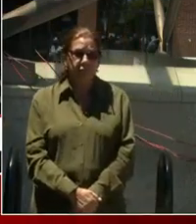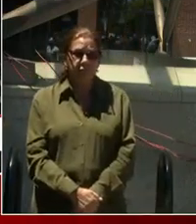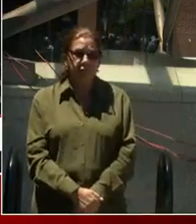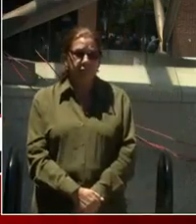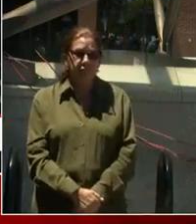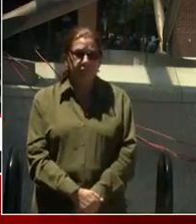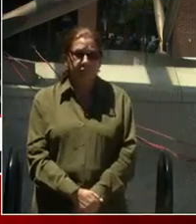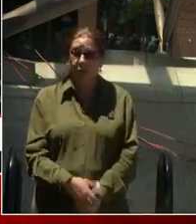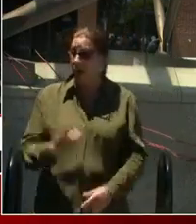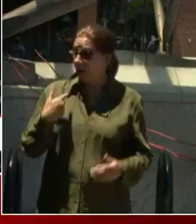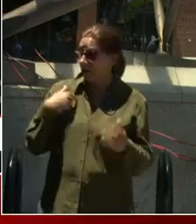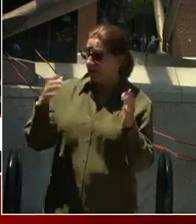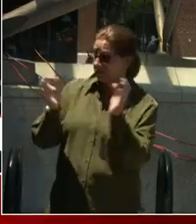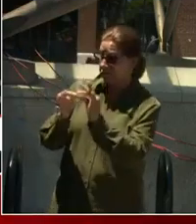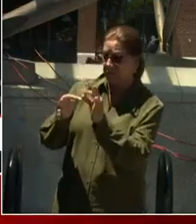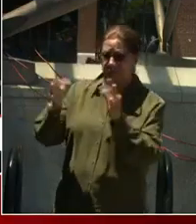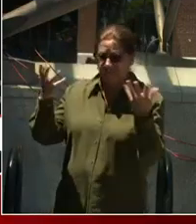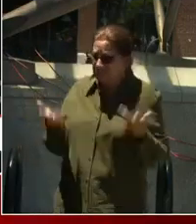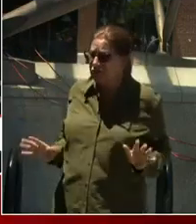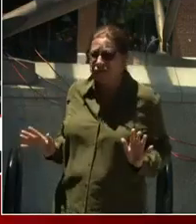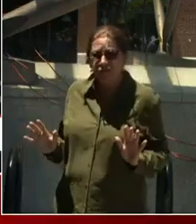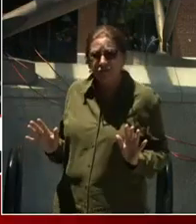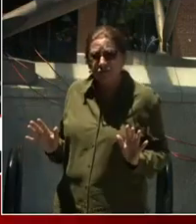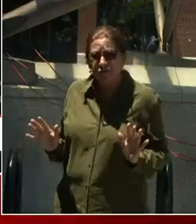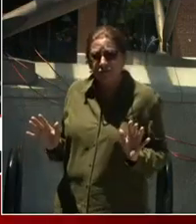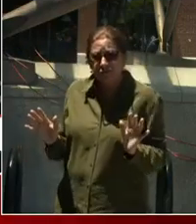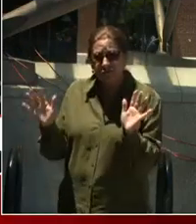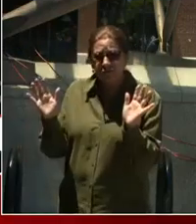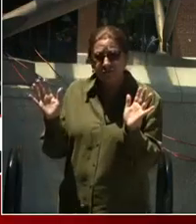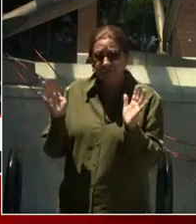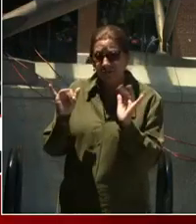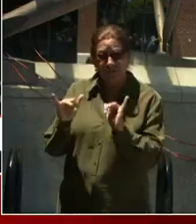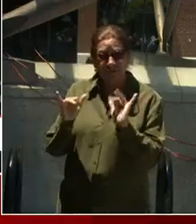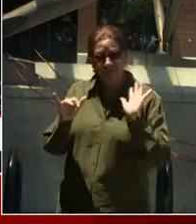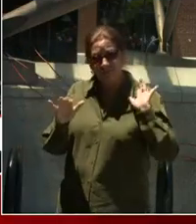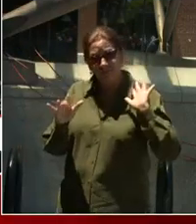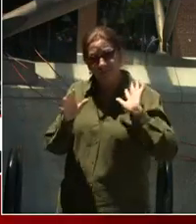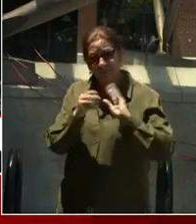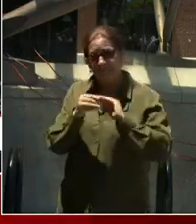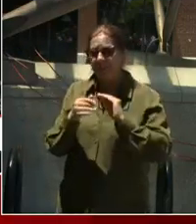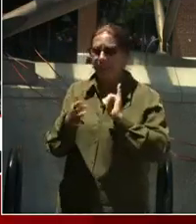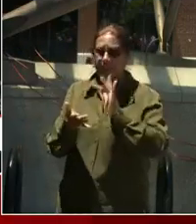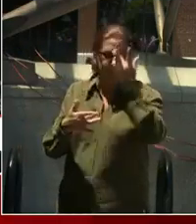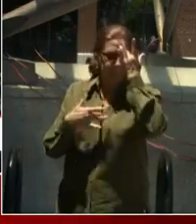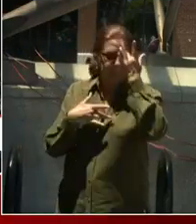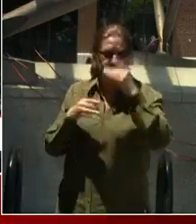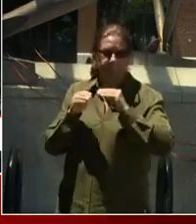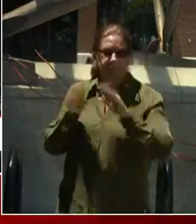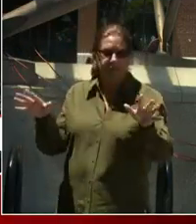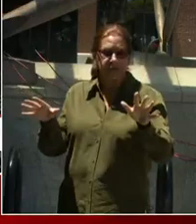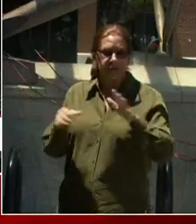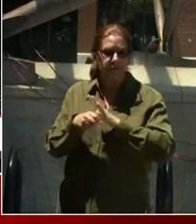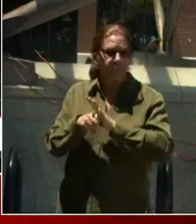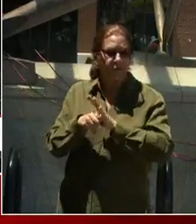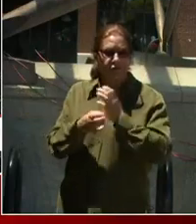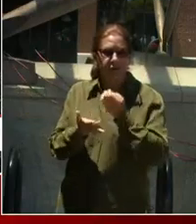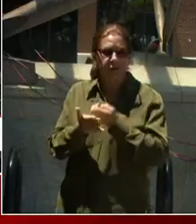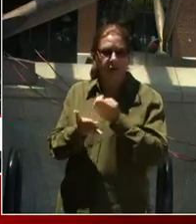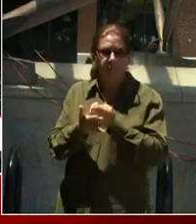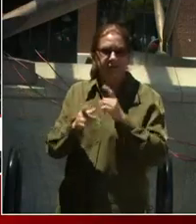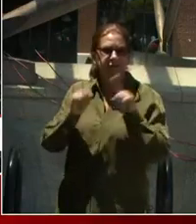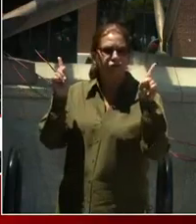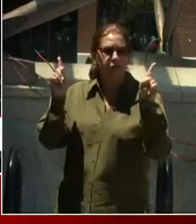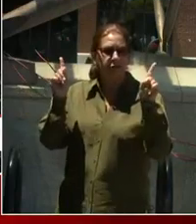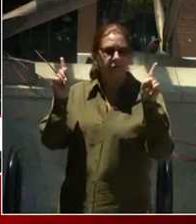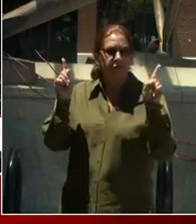I said was, in the pandemic economy, I don't have any basis to make a comment on a